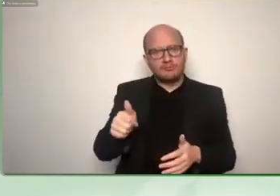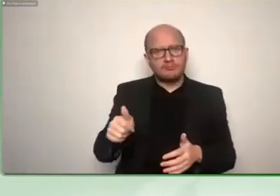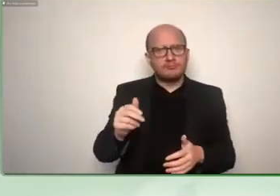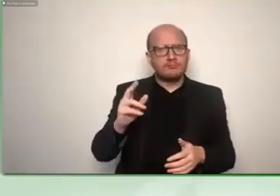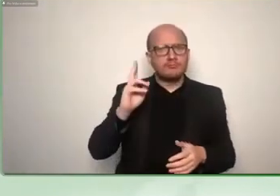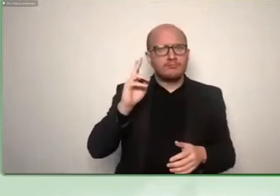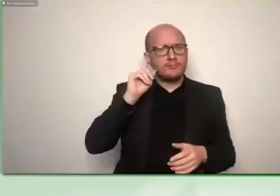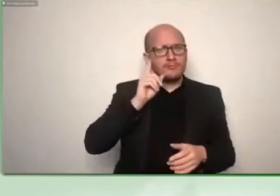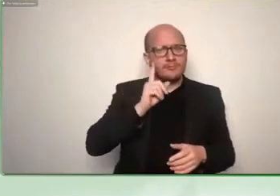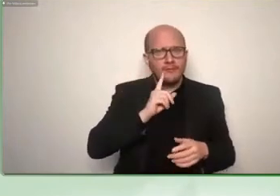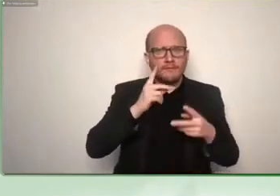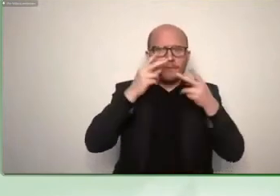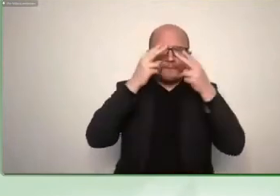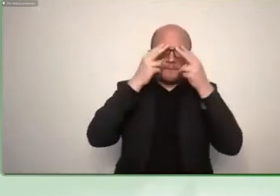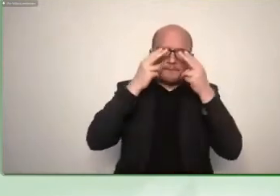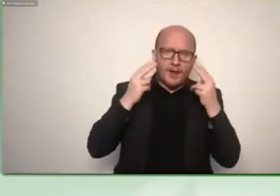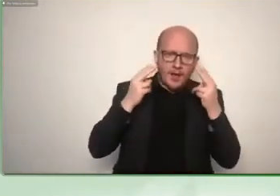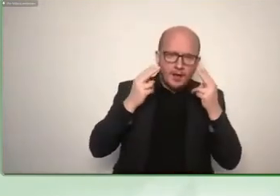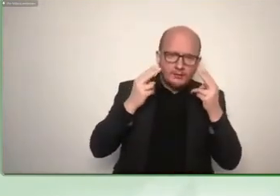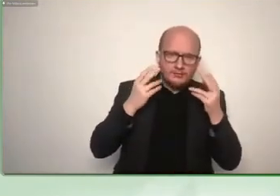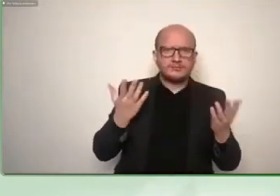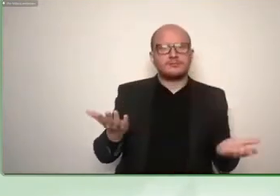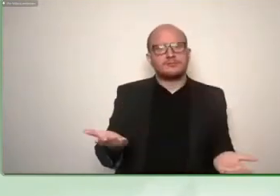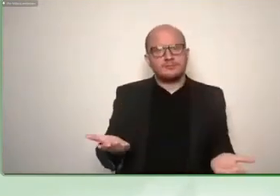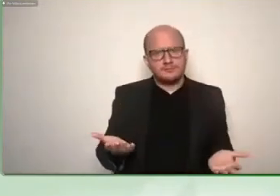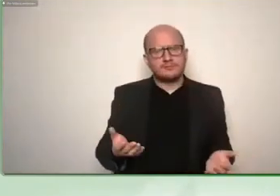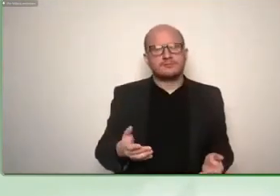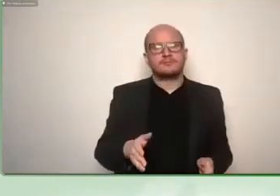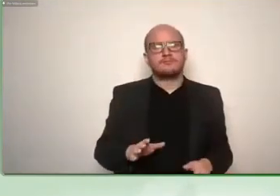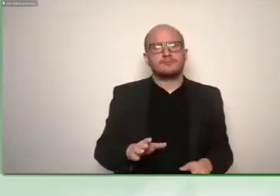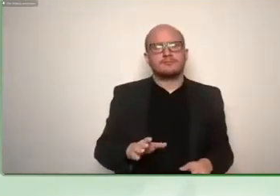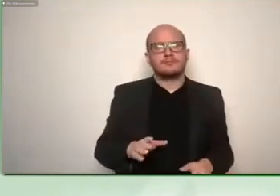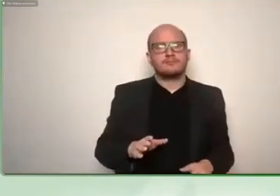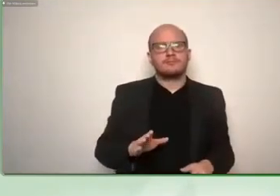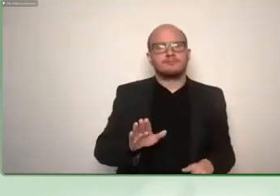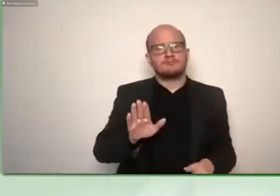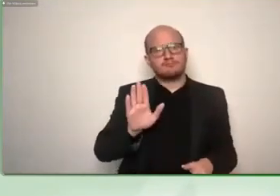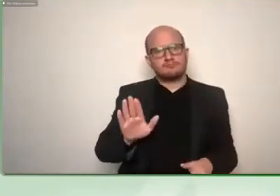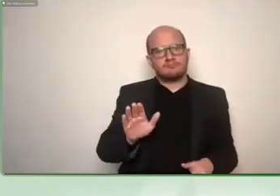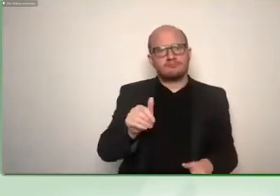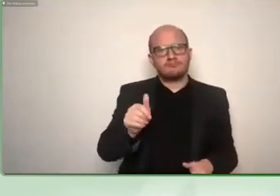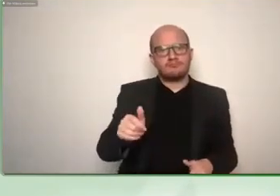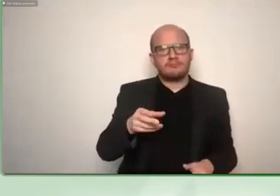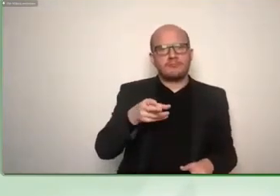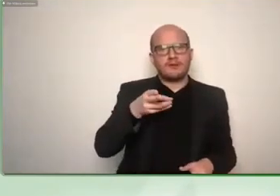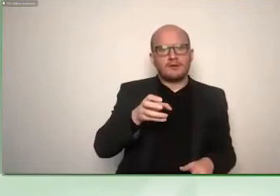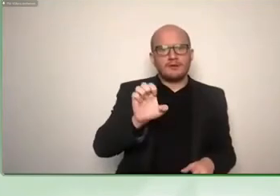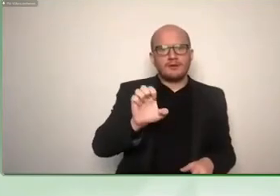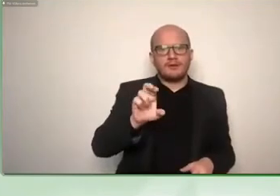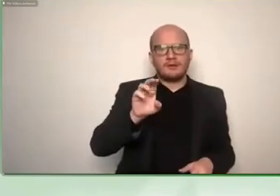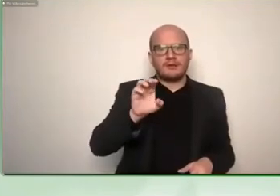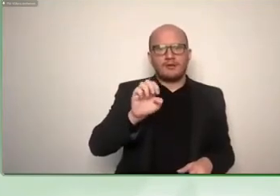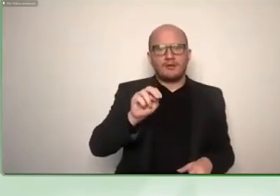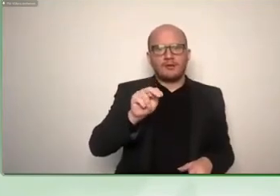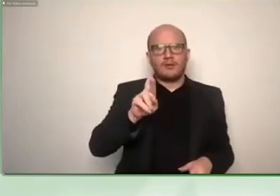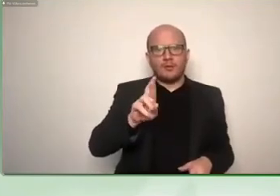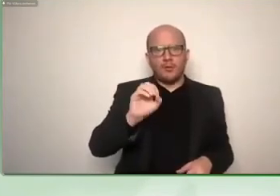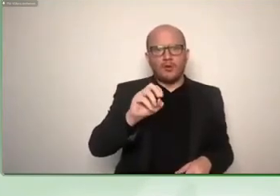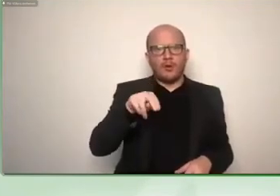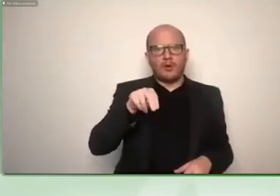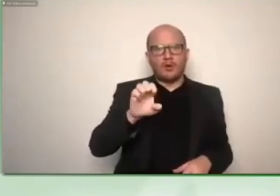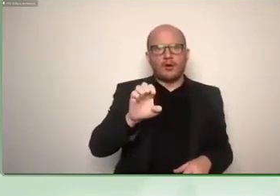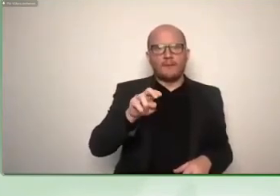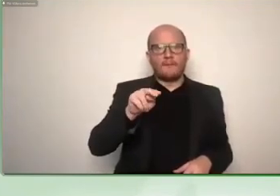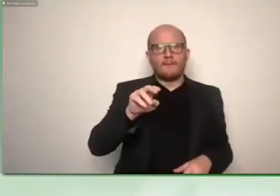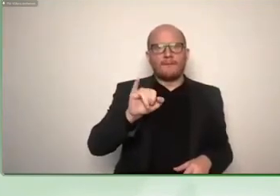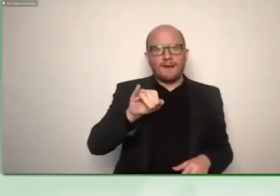an author and deafblind he developed this to communicate with his family